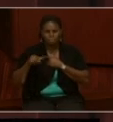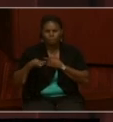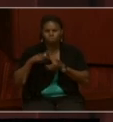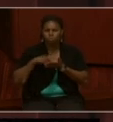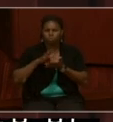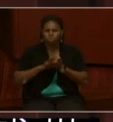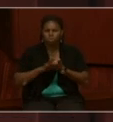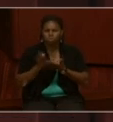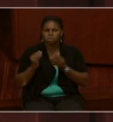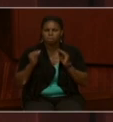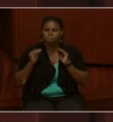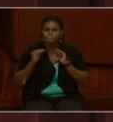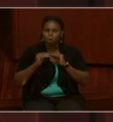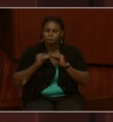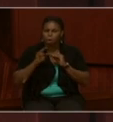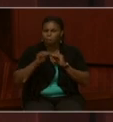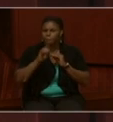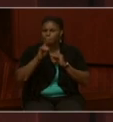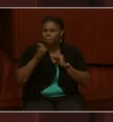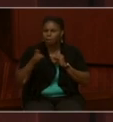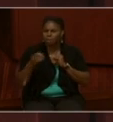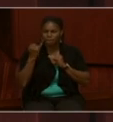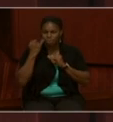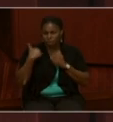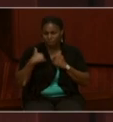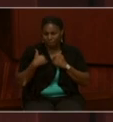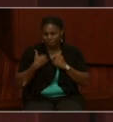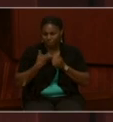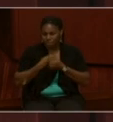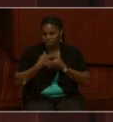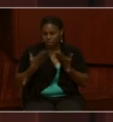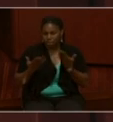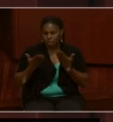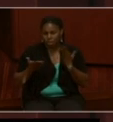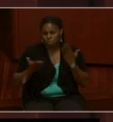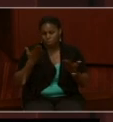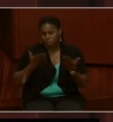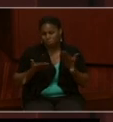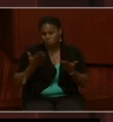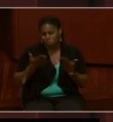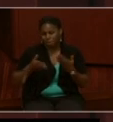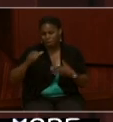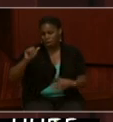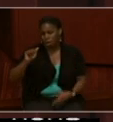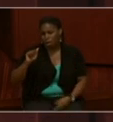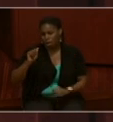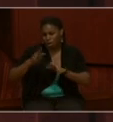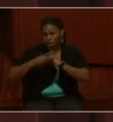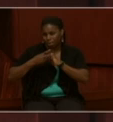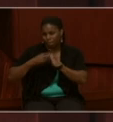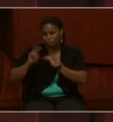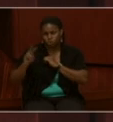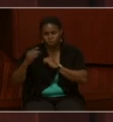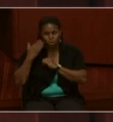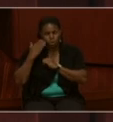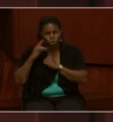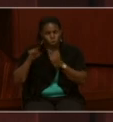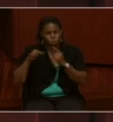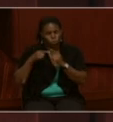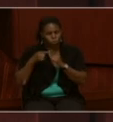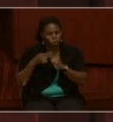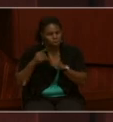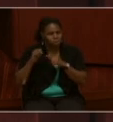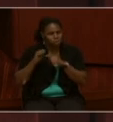much more modern in scope. If we had any, they would probably be at Archives II. I don't know when the training center was